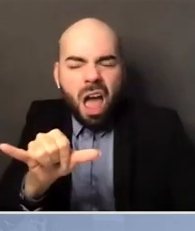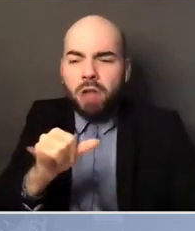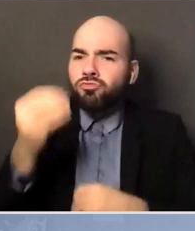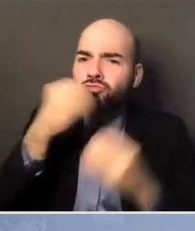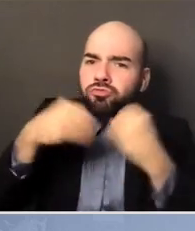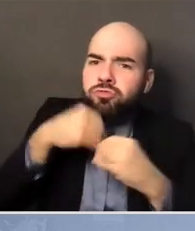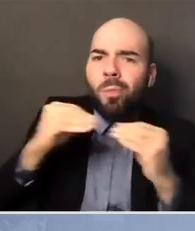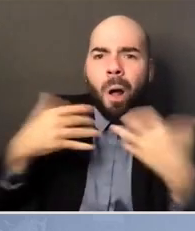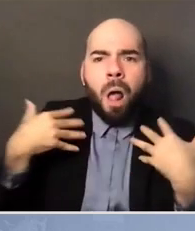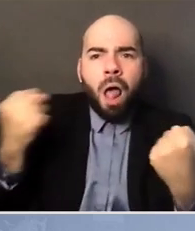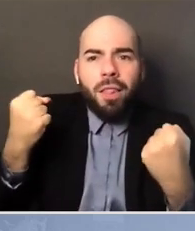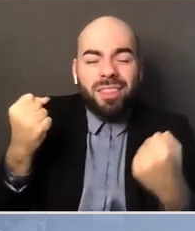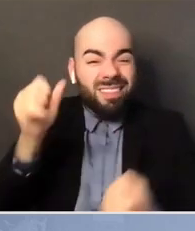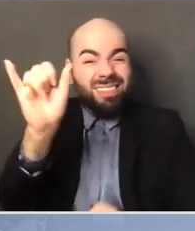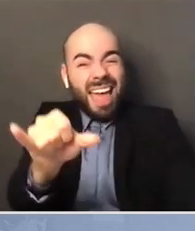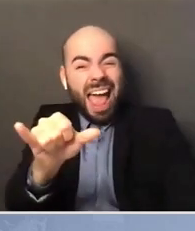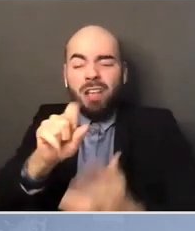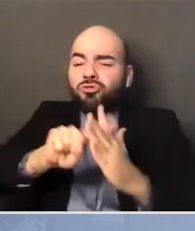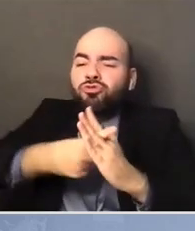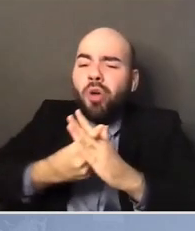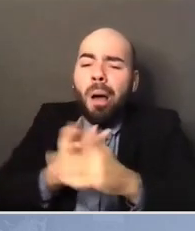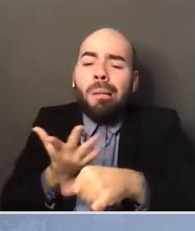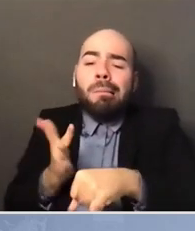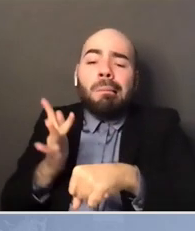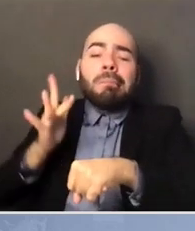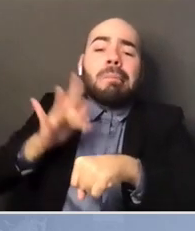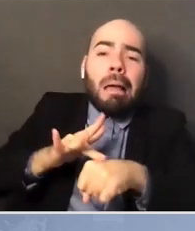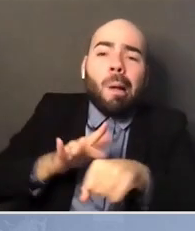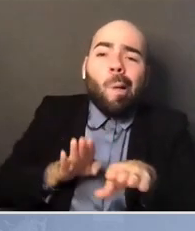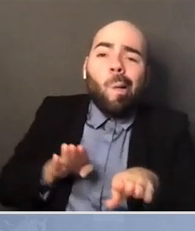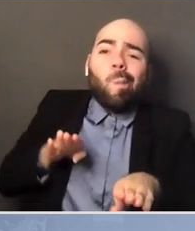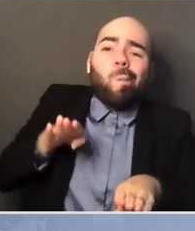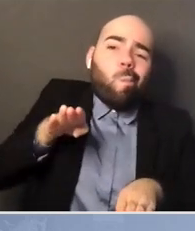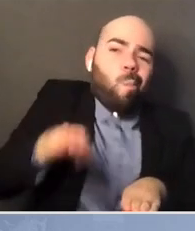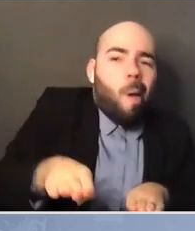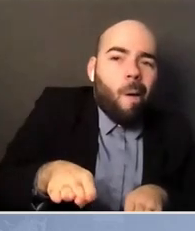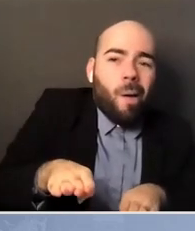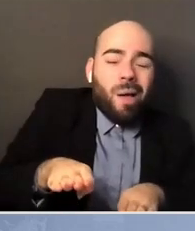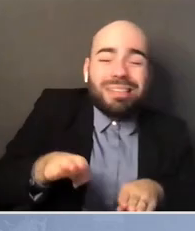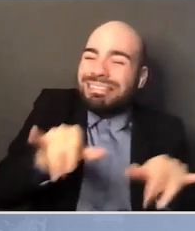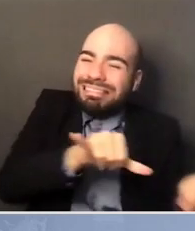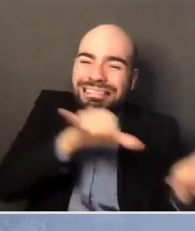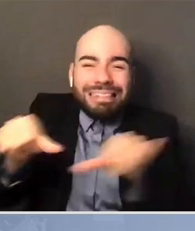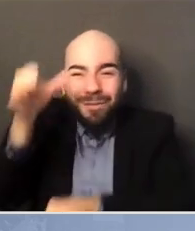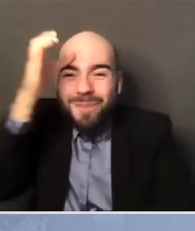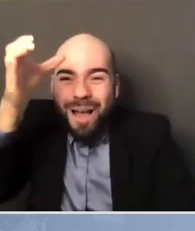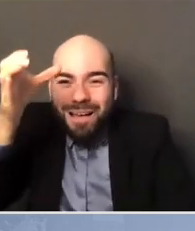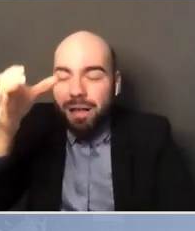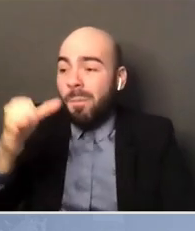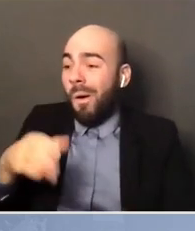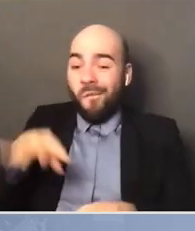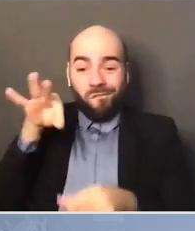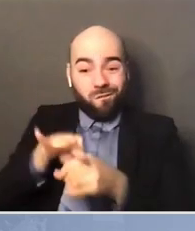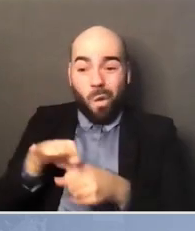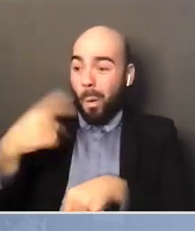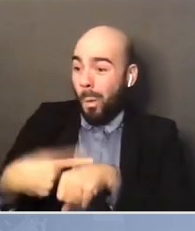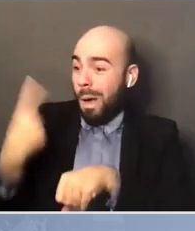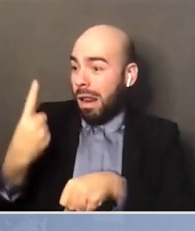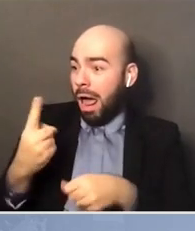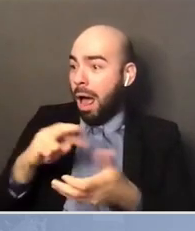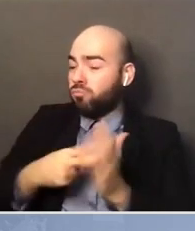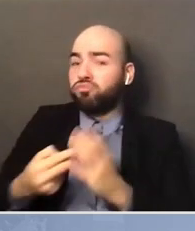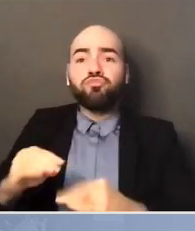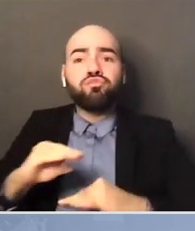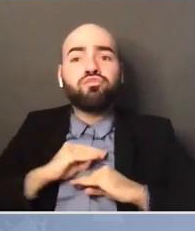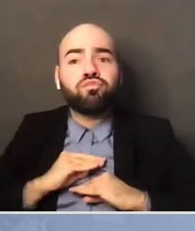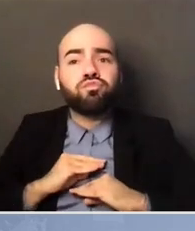Just by virtue of one single election, things don't become perfect. But you get yourself on a pattern and